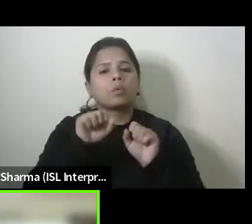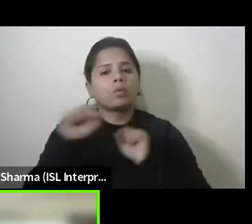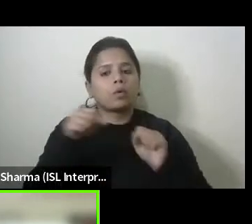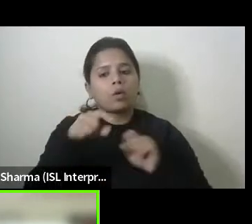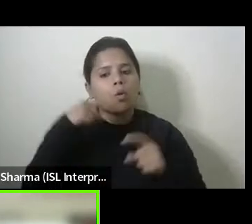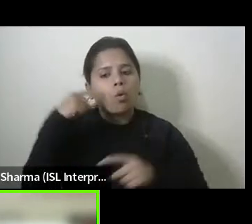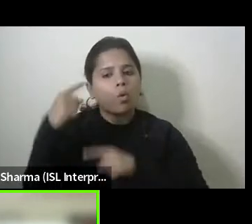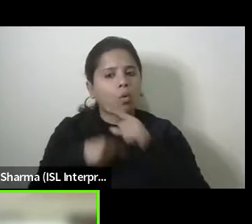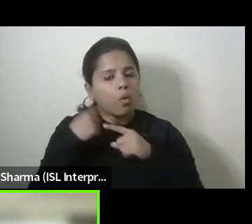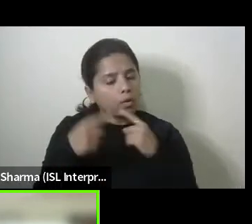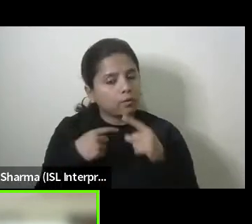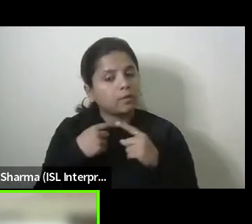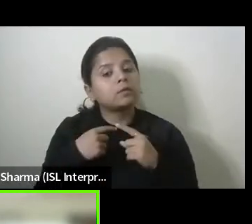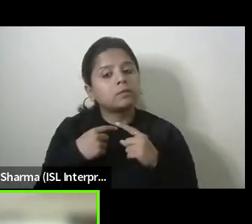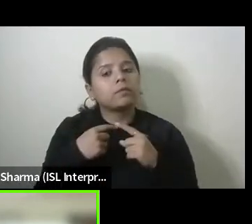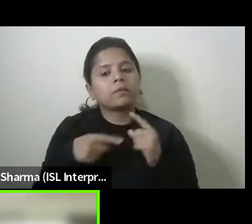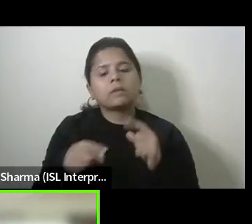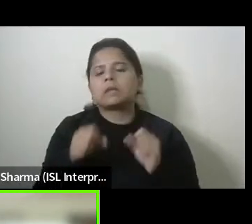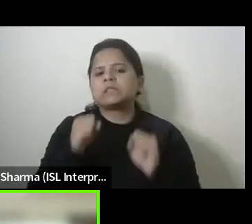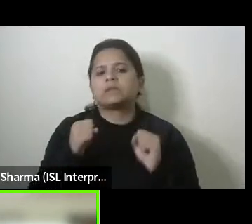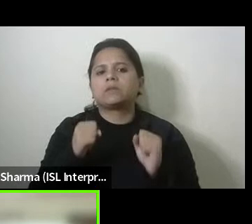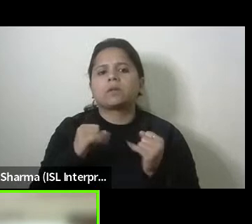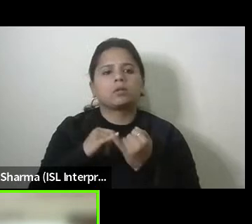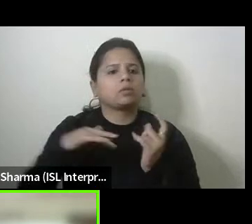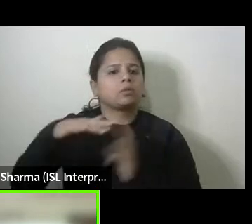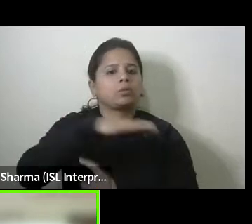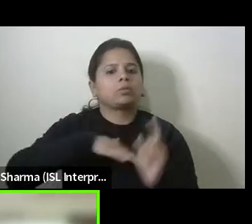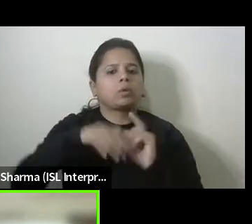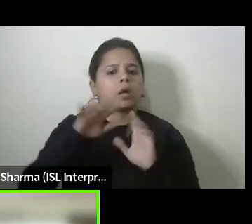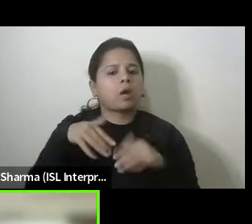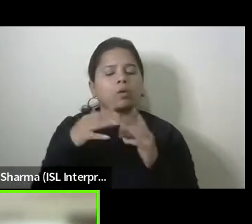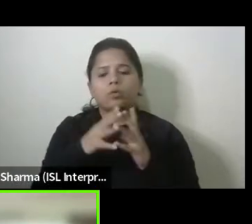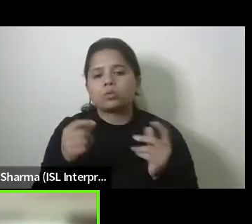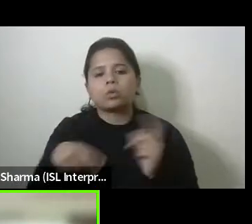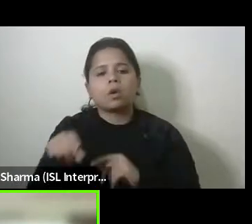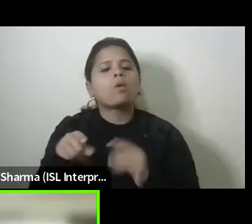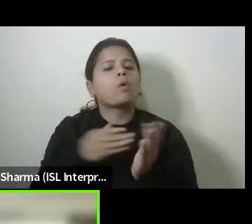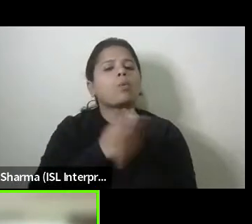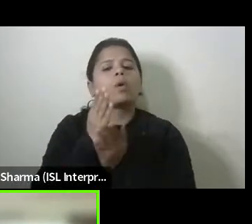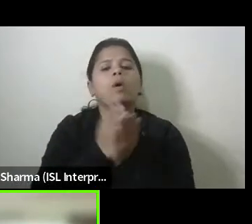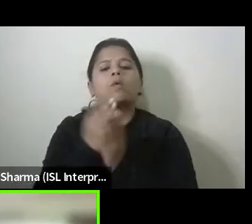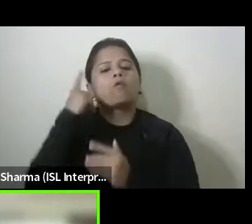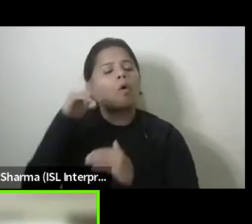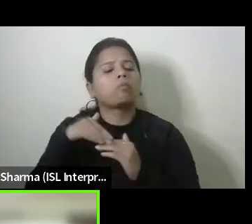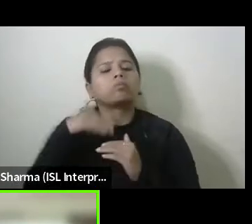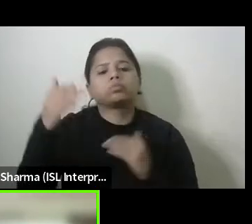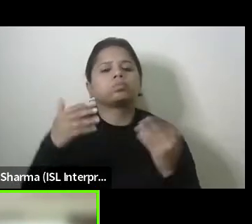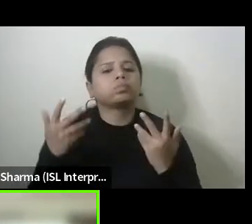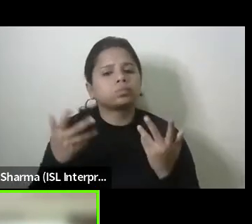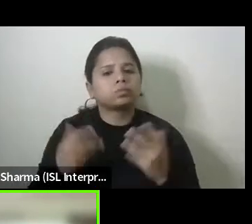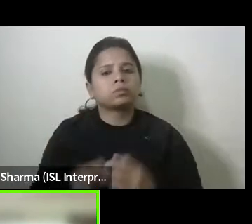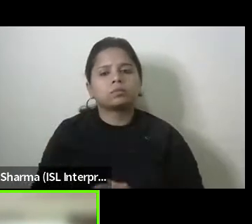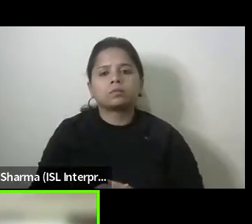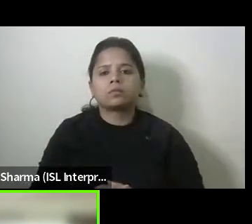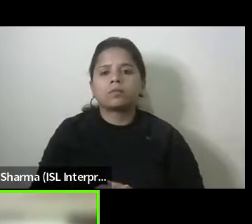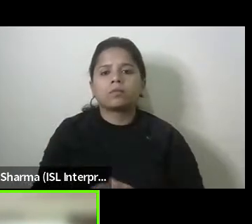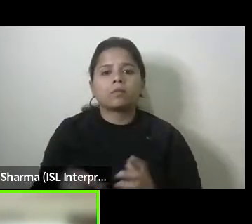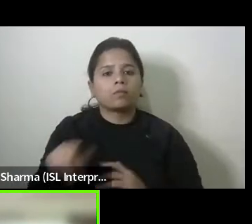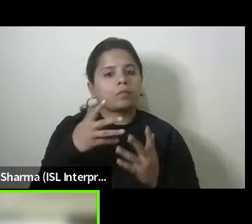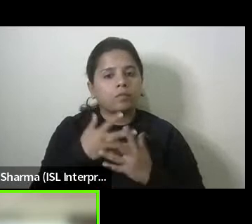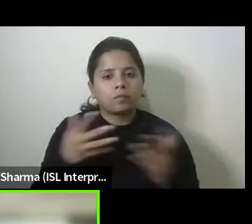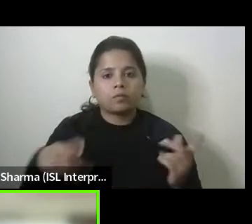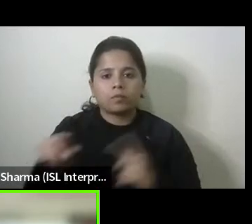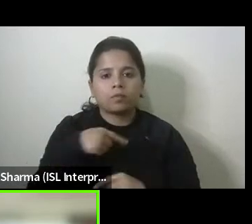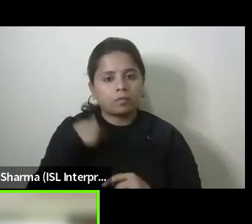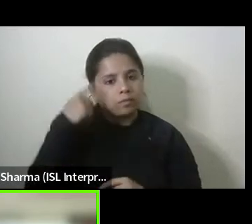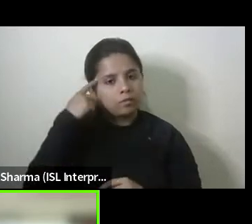is a very uh difficult situation to deal with and so what is the way for it um so whenever we talk about